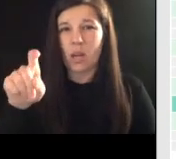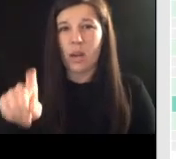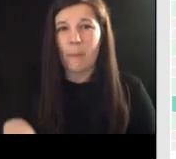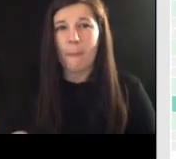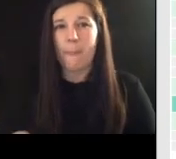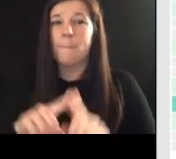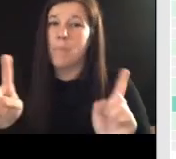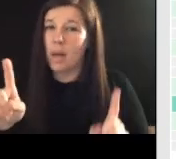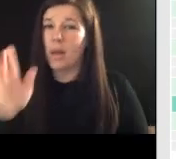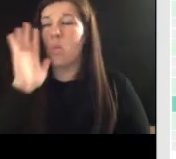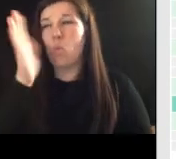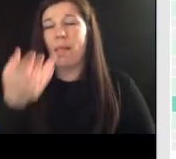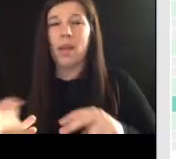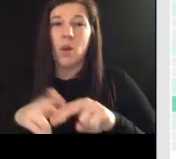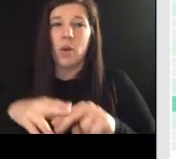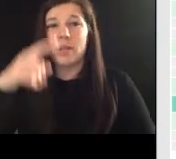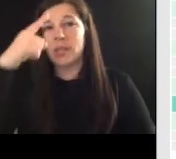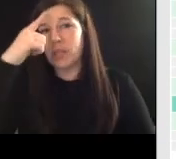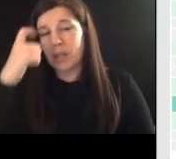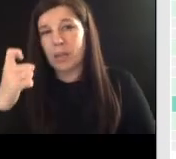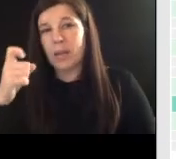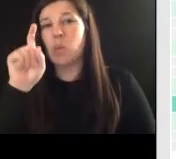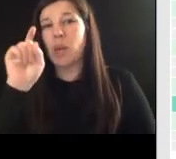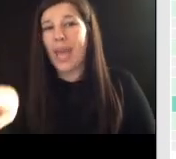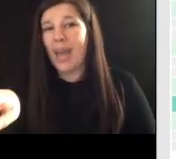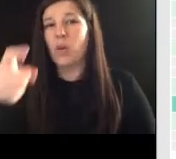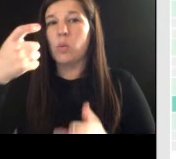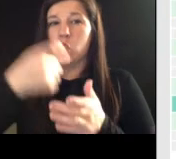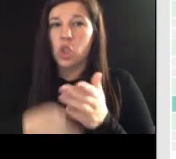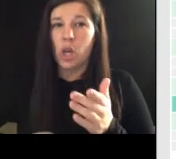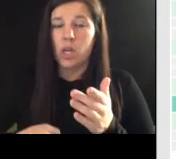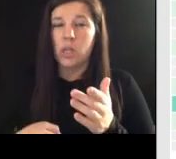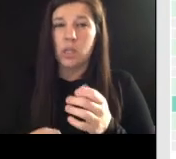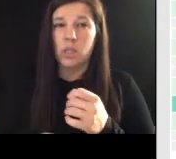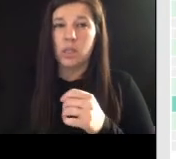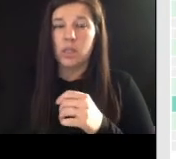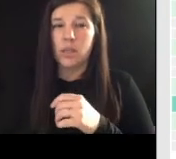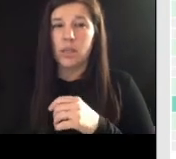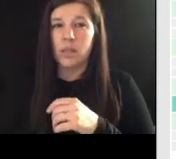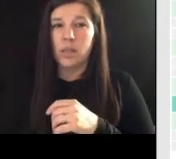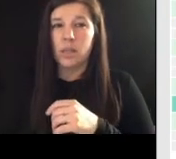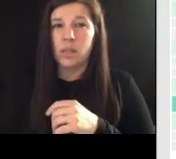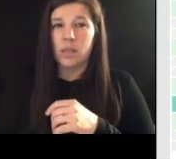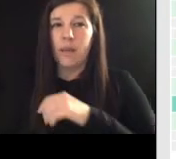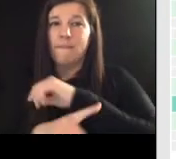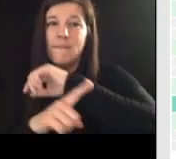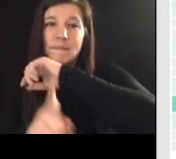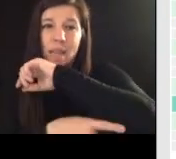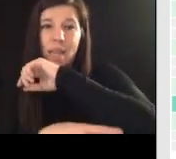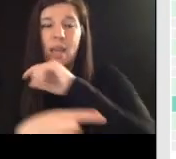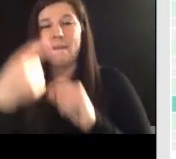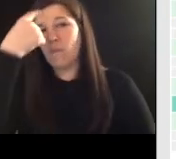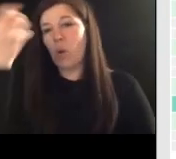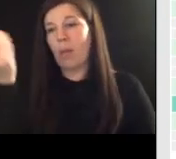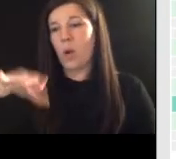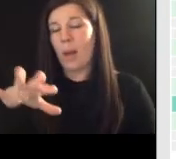because uh we're going to have to charge the fee that a property appraiser is charging to set up